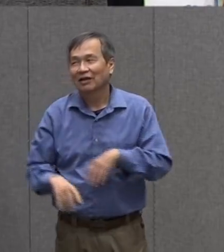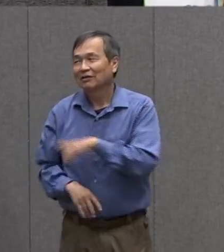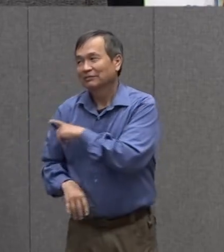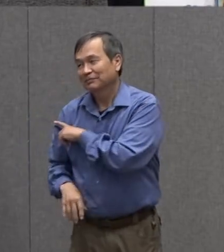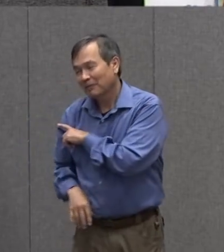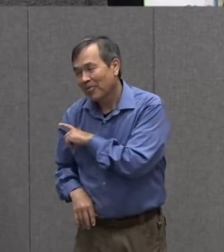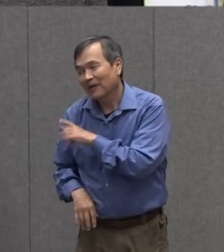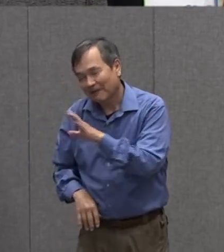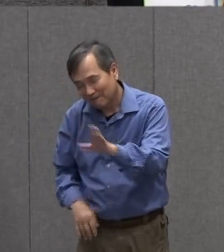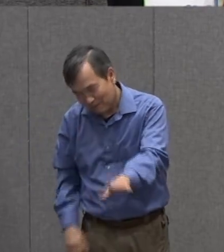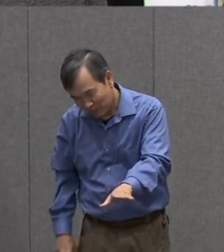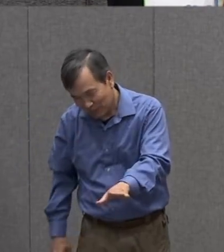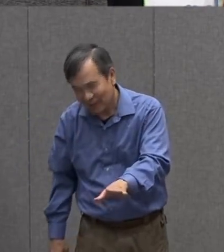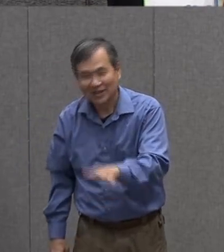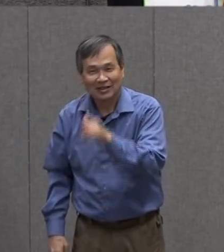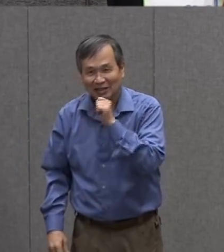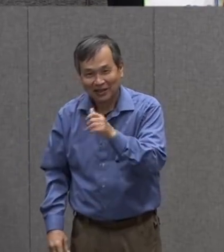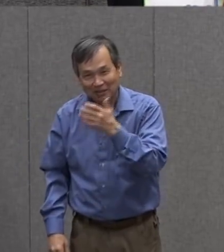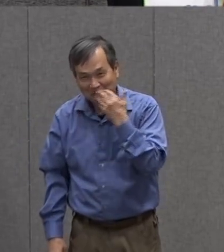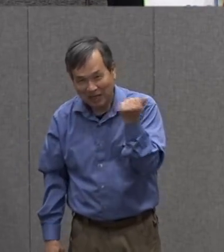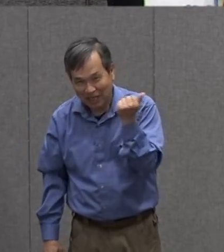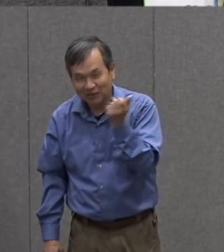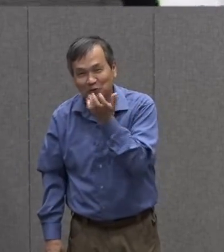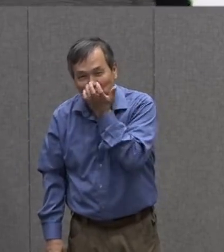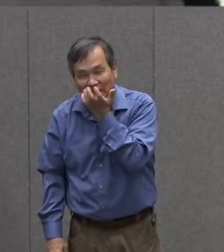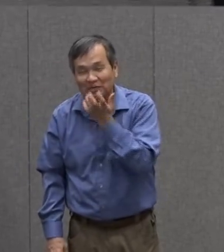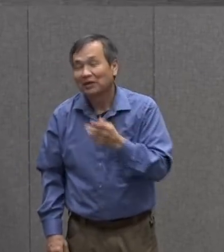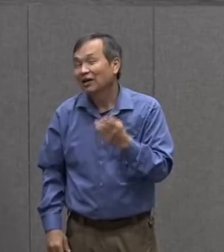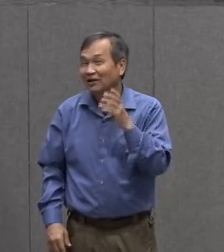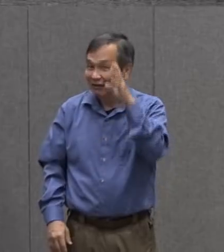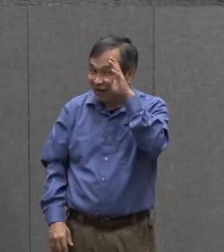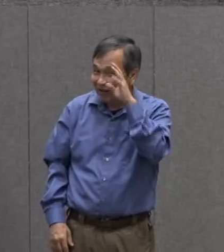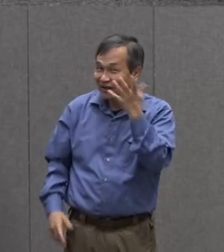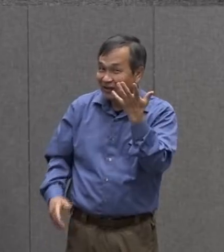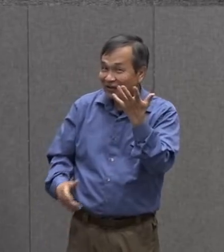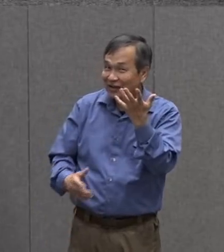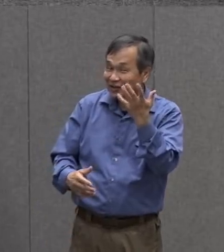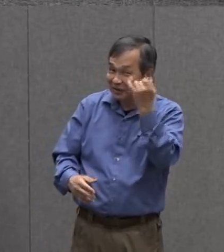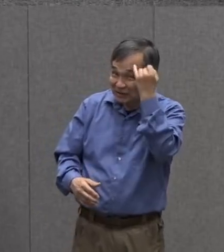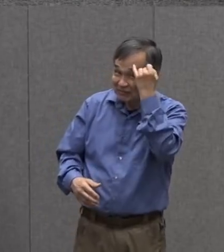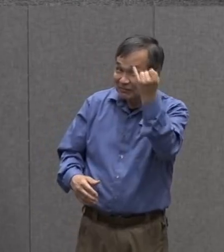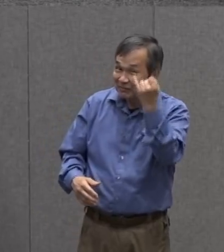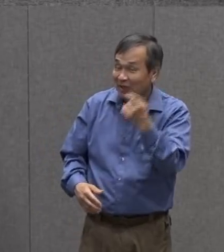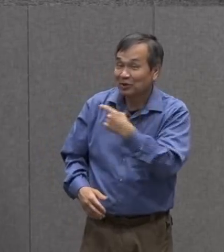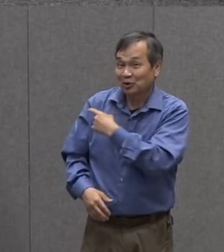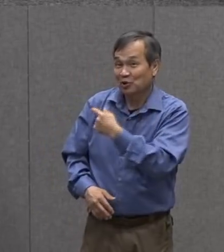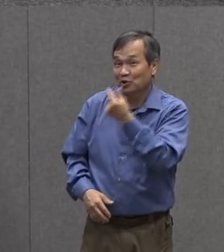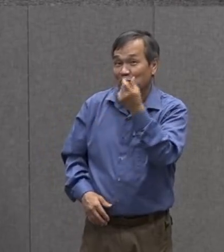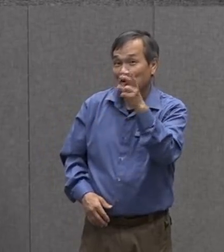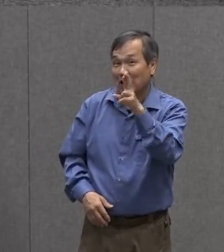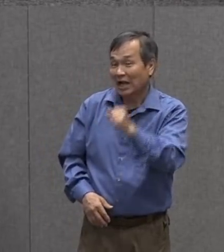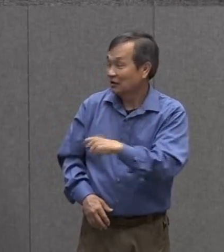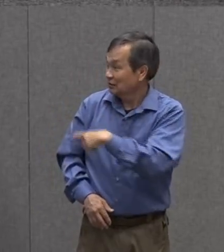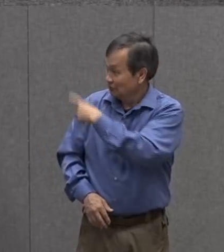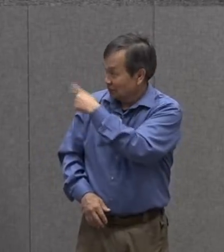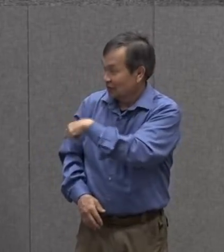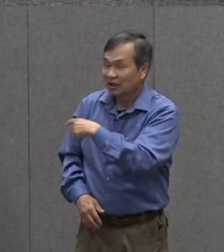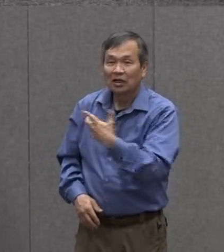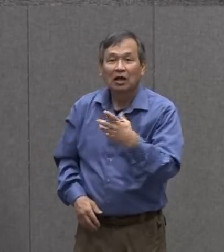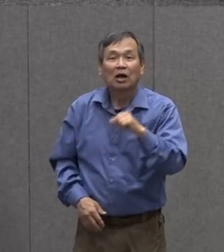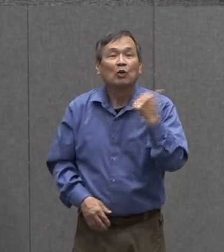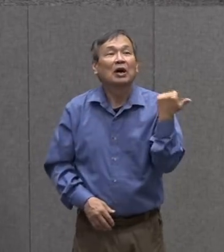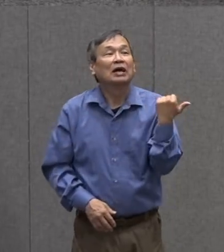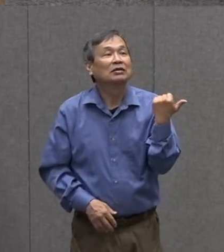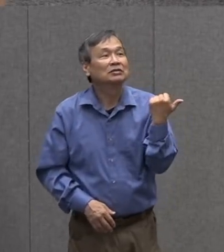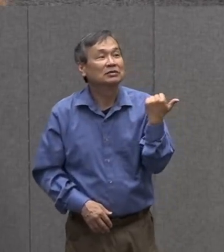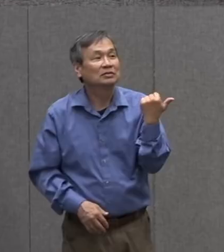you're outside i know i'm not a great artist but pretend do you see grass yes what else do you see oh oh